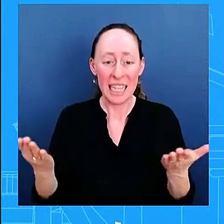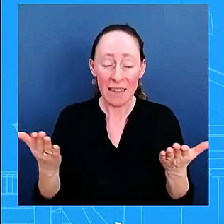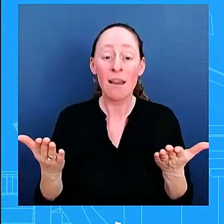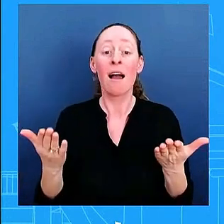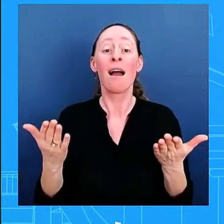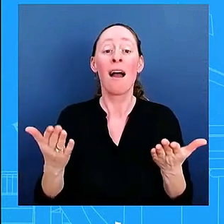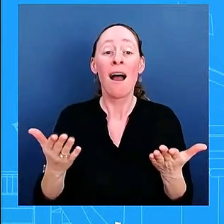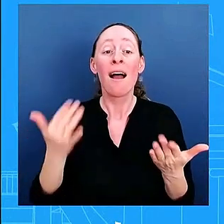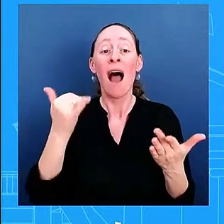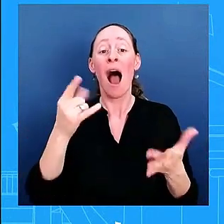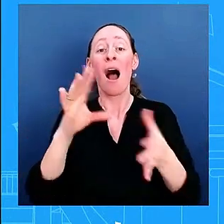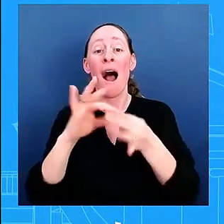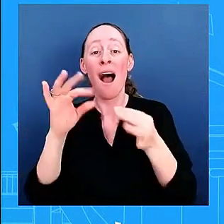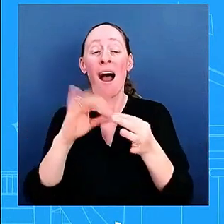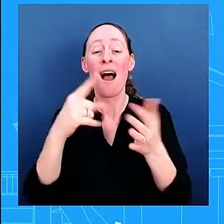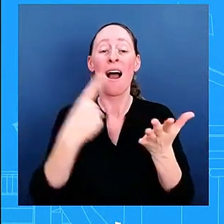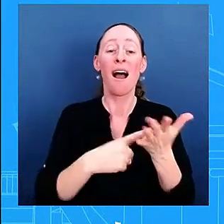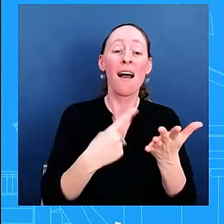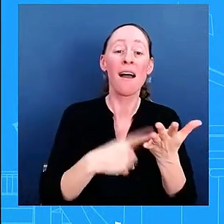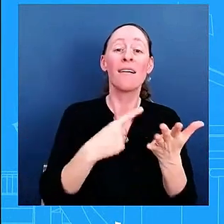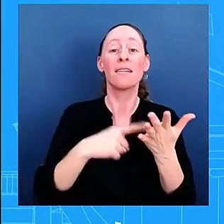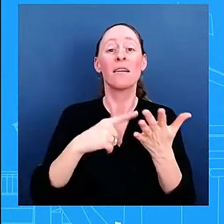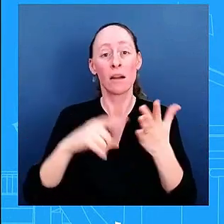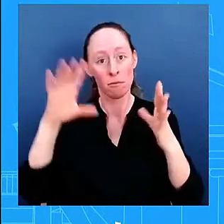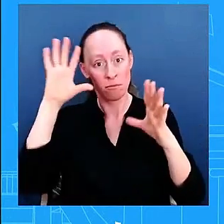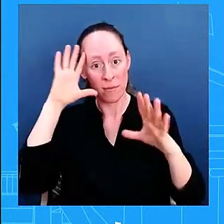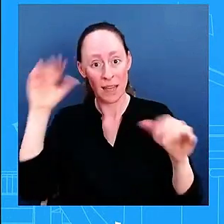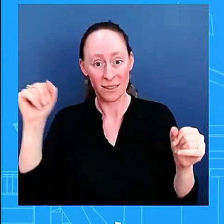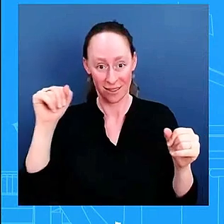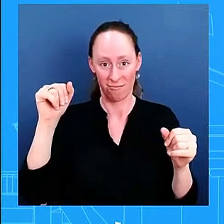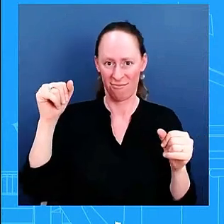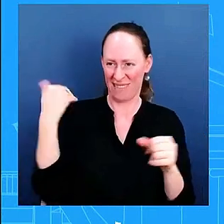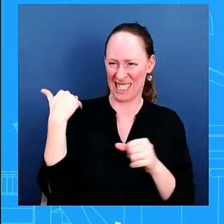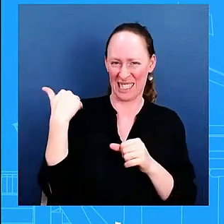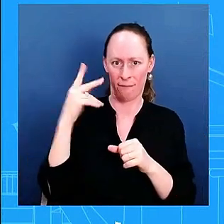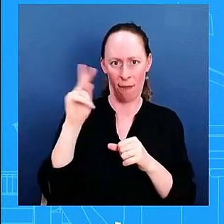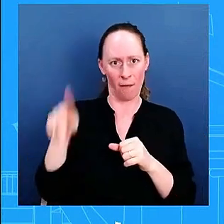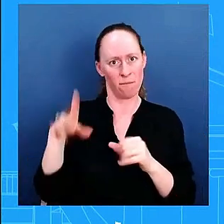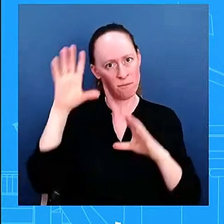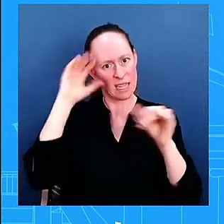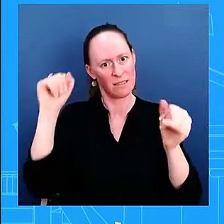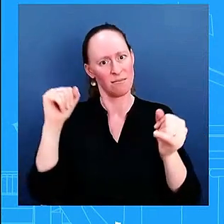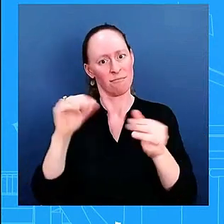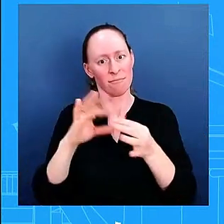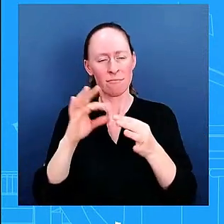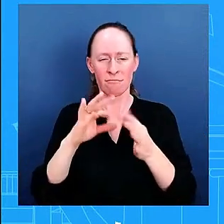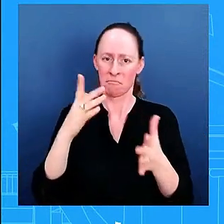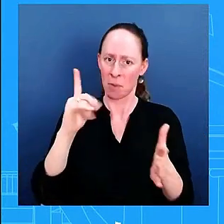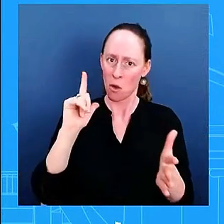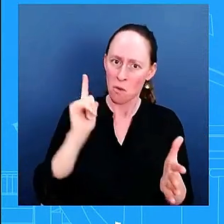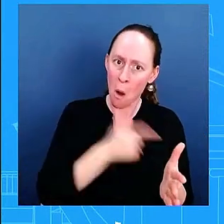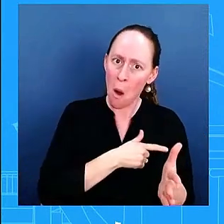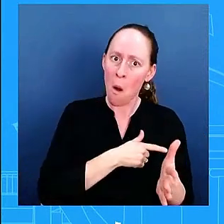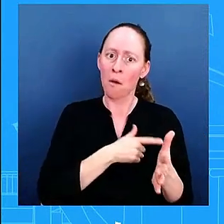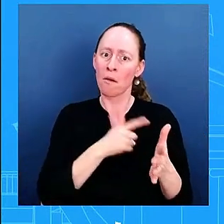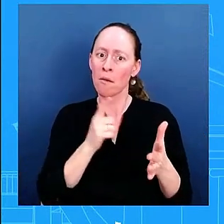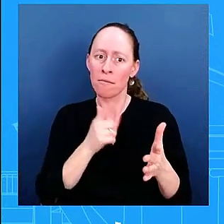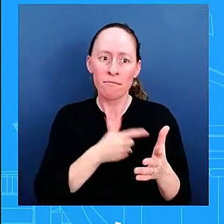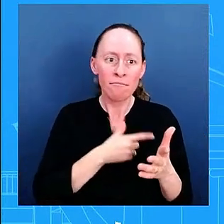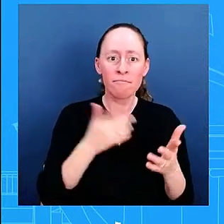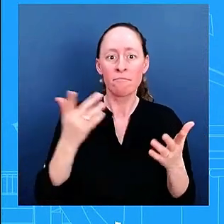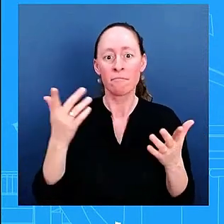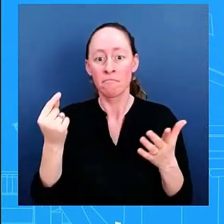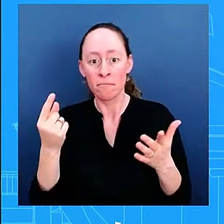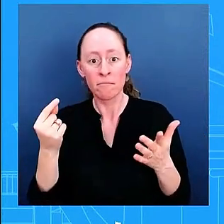philadelphia the president spoke to this spoke to you asking about loyalty about her cutting uh certainly uh cutting her own path he talked